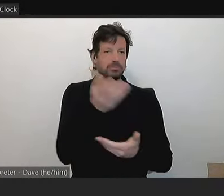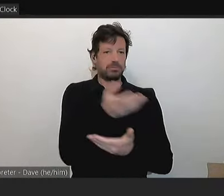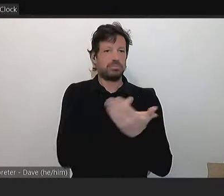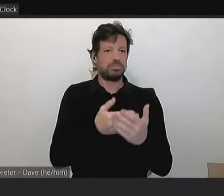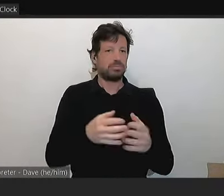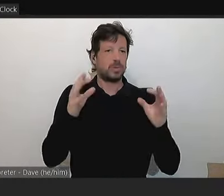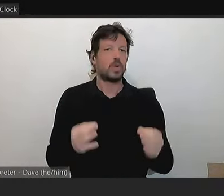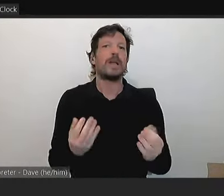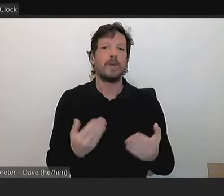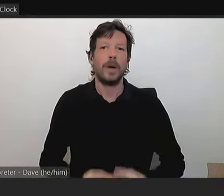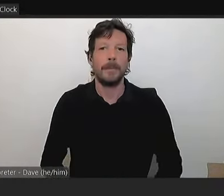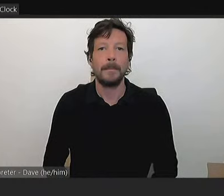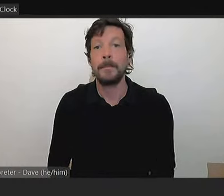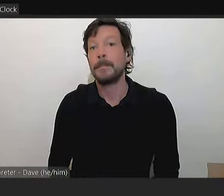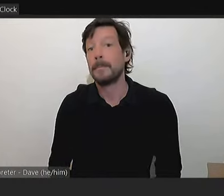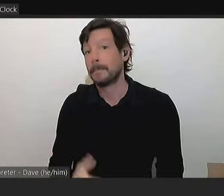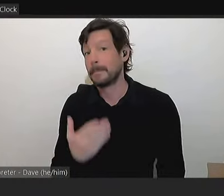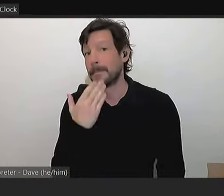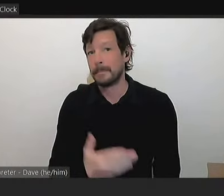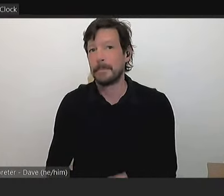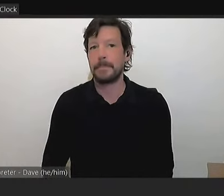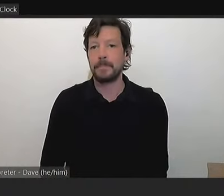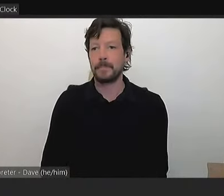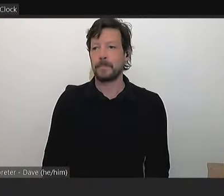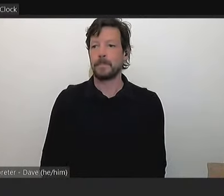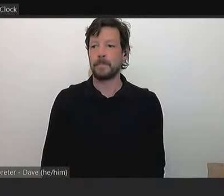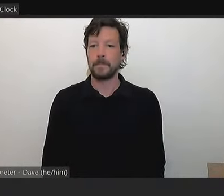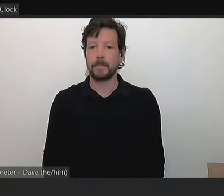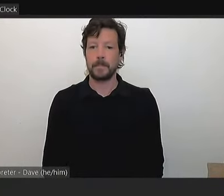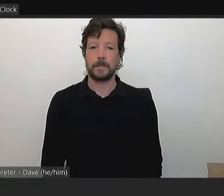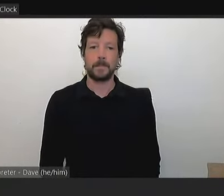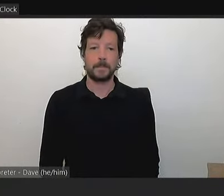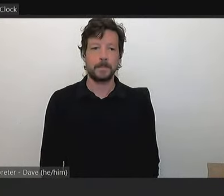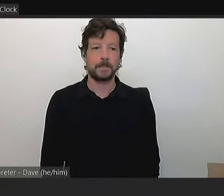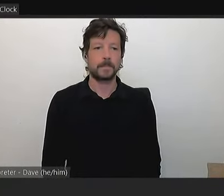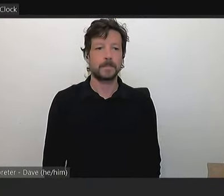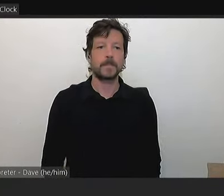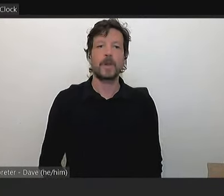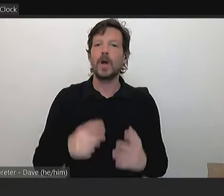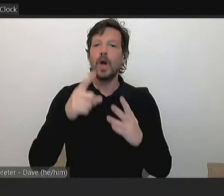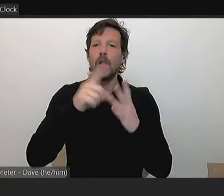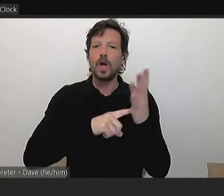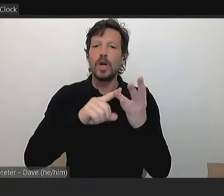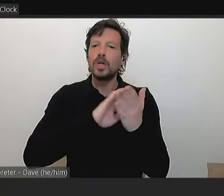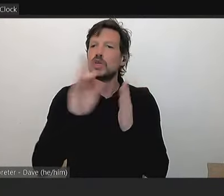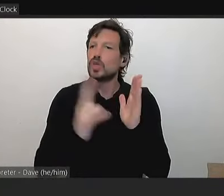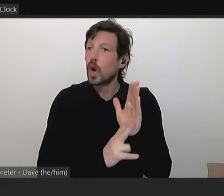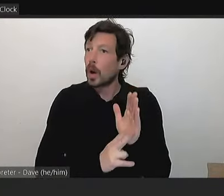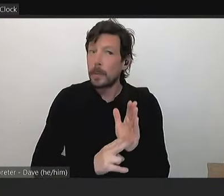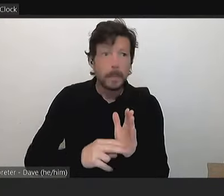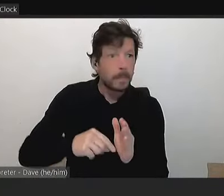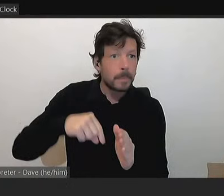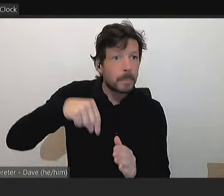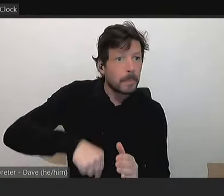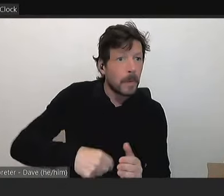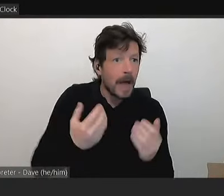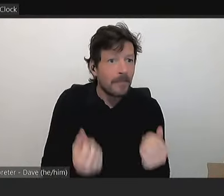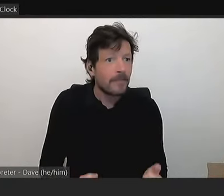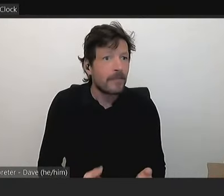Thank you. Thank you, Peter. Do we have John in the gallery? John from Reservoir?